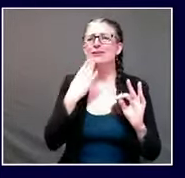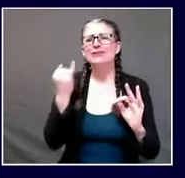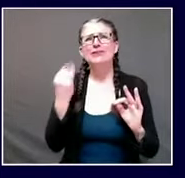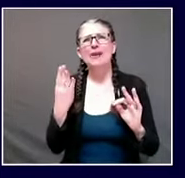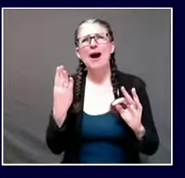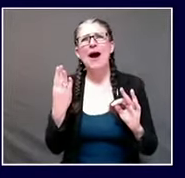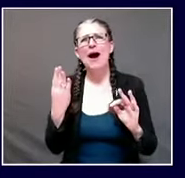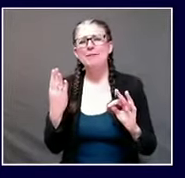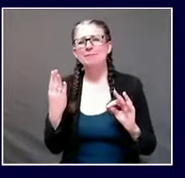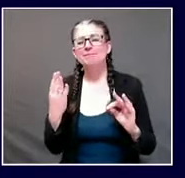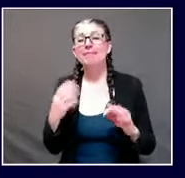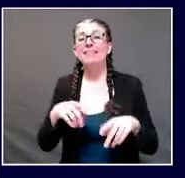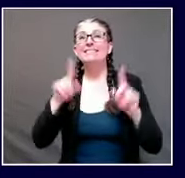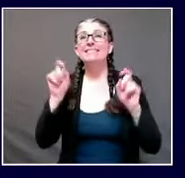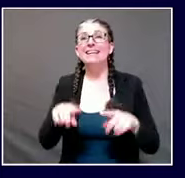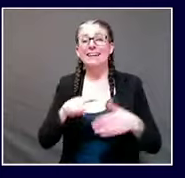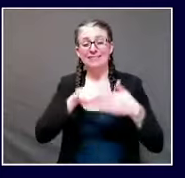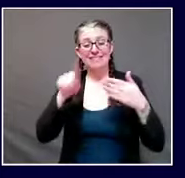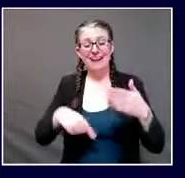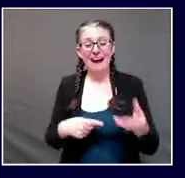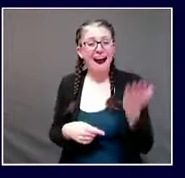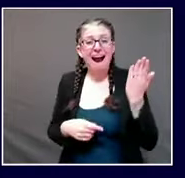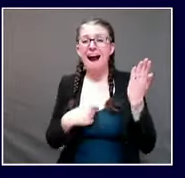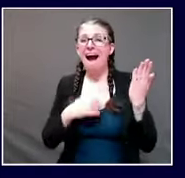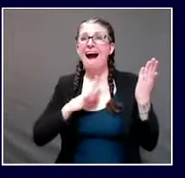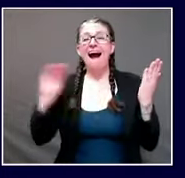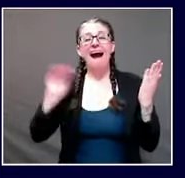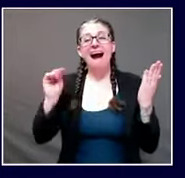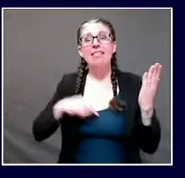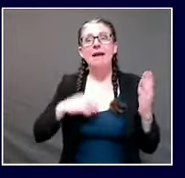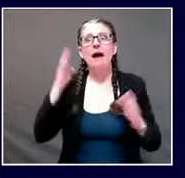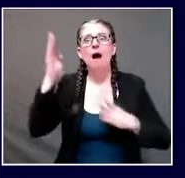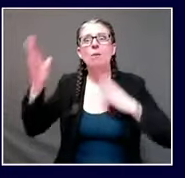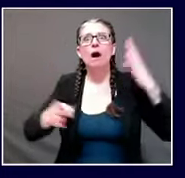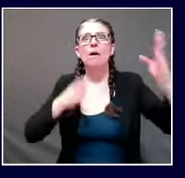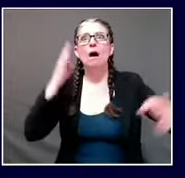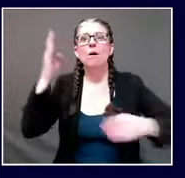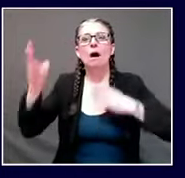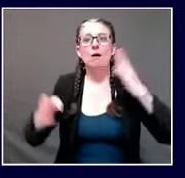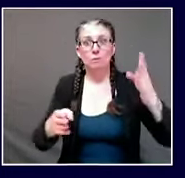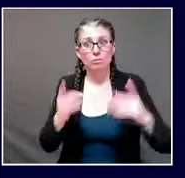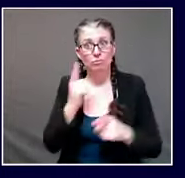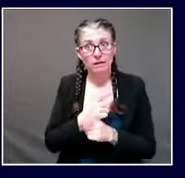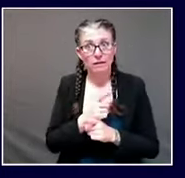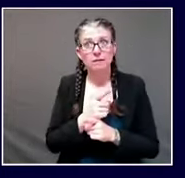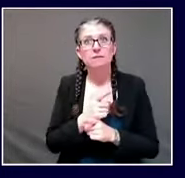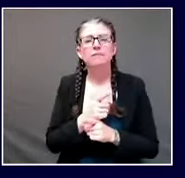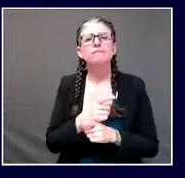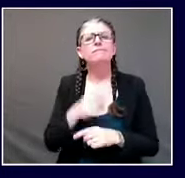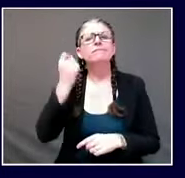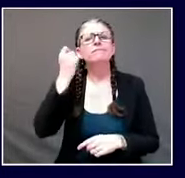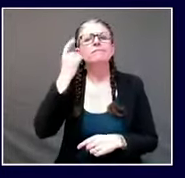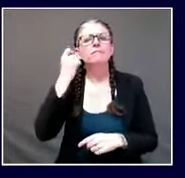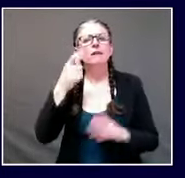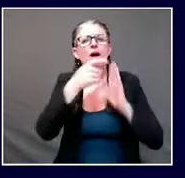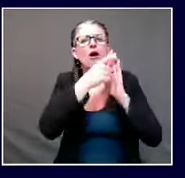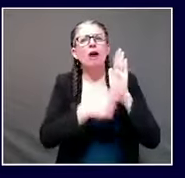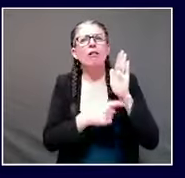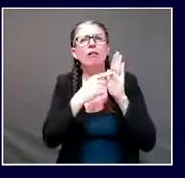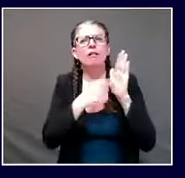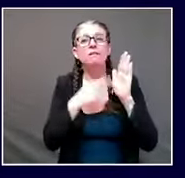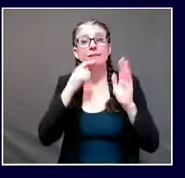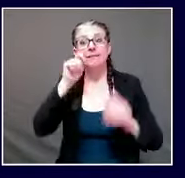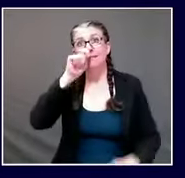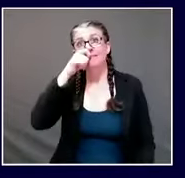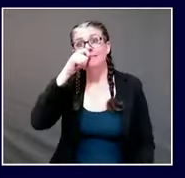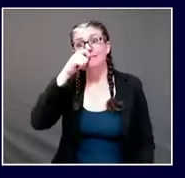virus early there may not be enough of the virus detected for them to test positive and so maybe they get that negative test and they let